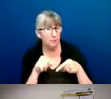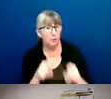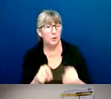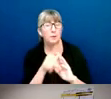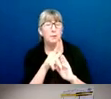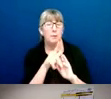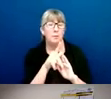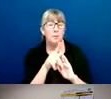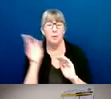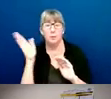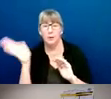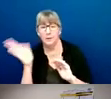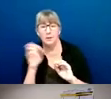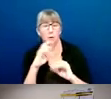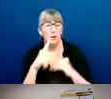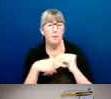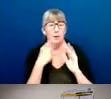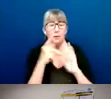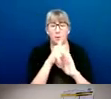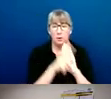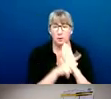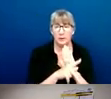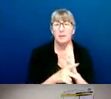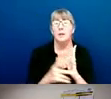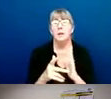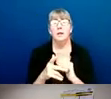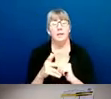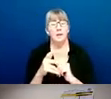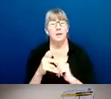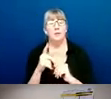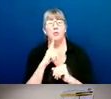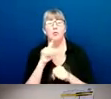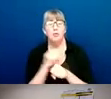it is truly what you are familiar with, the misconduct complaints.